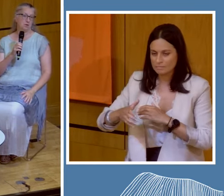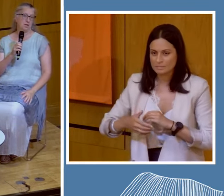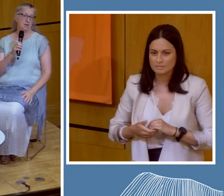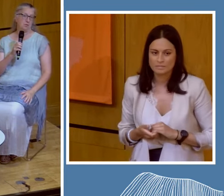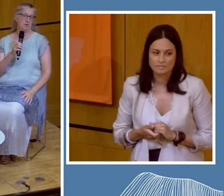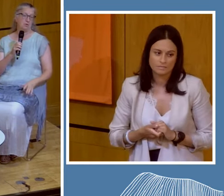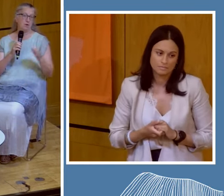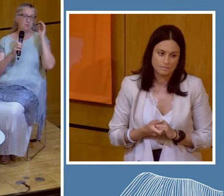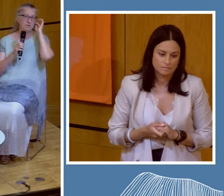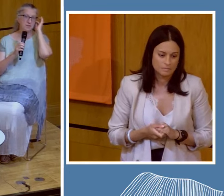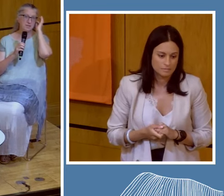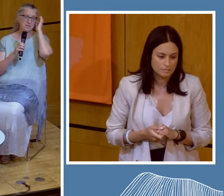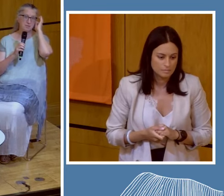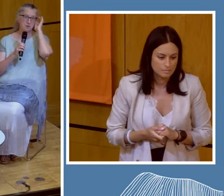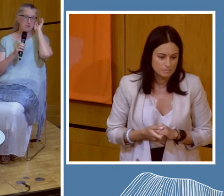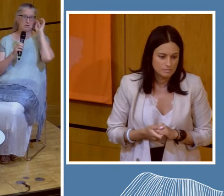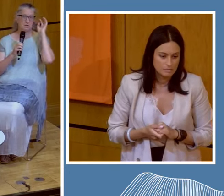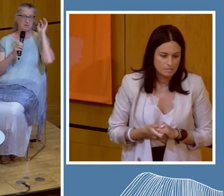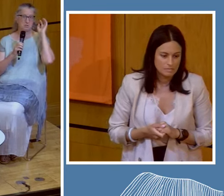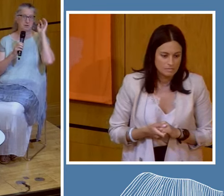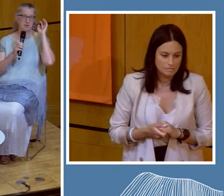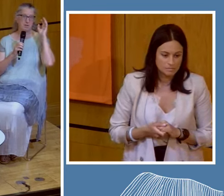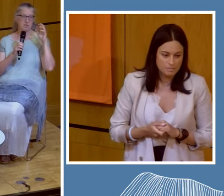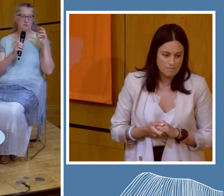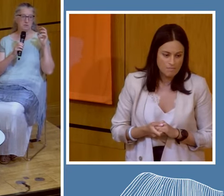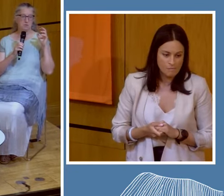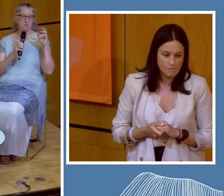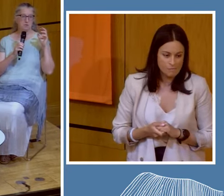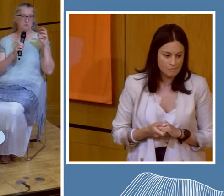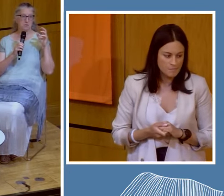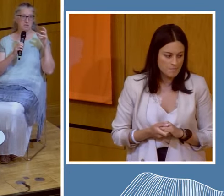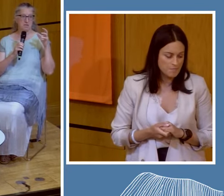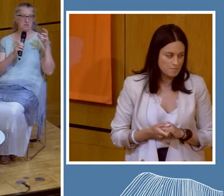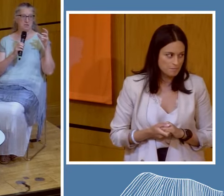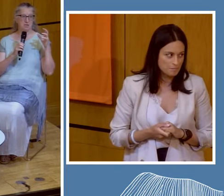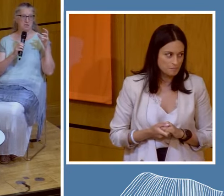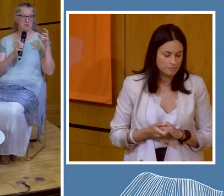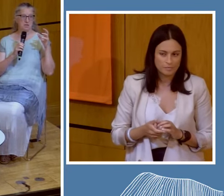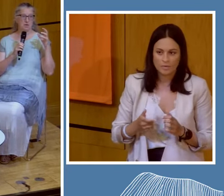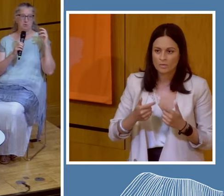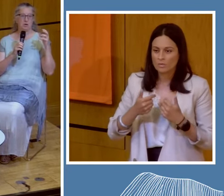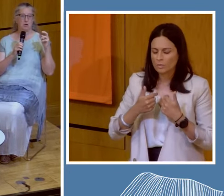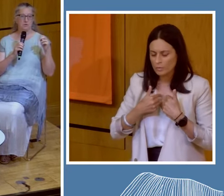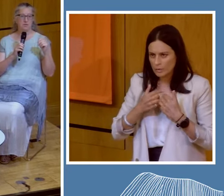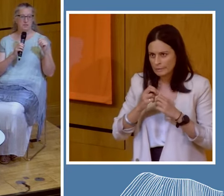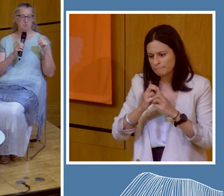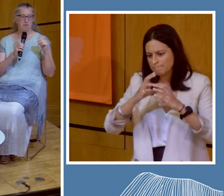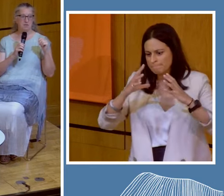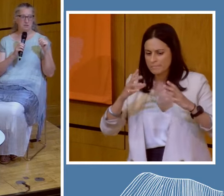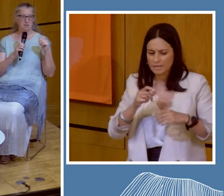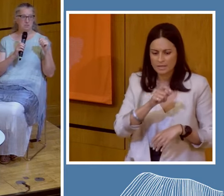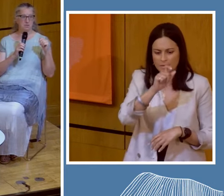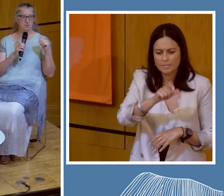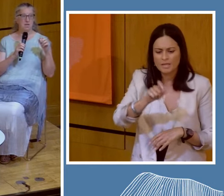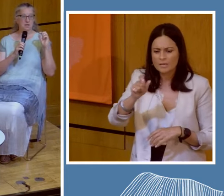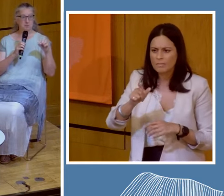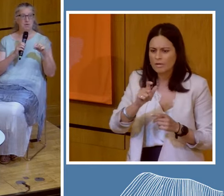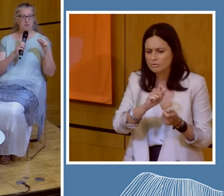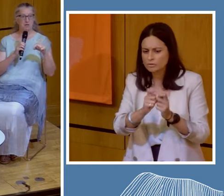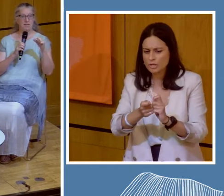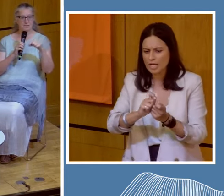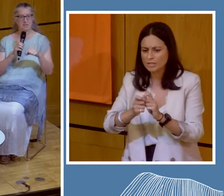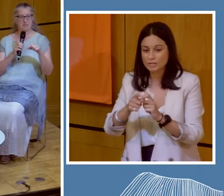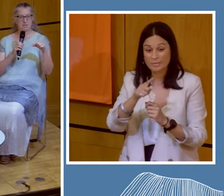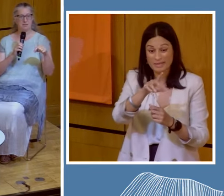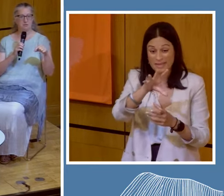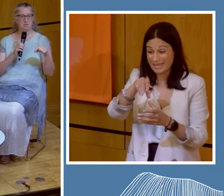with you, we often say this is about this is about individuals making decisions. But a lot of this is about systems. These